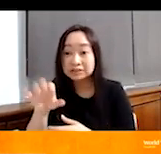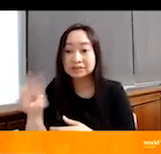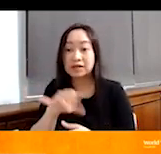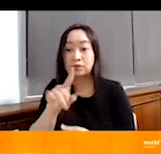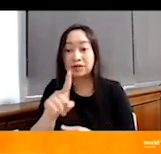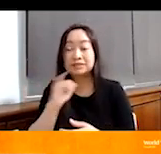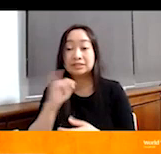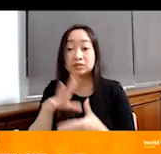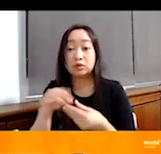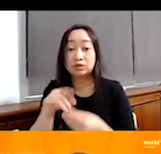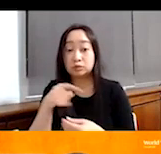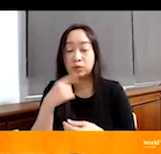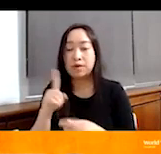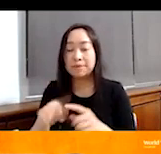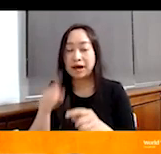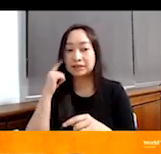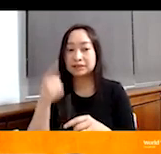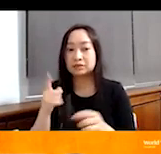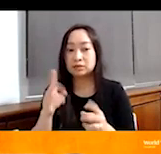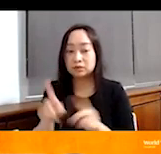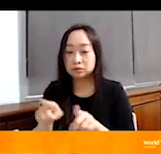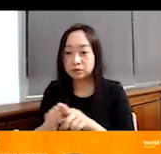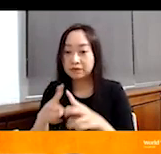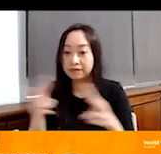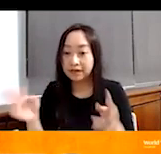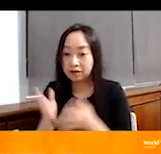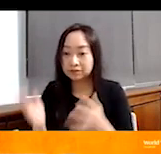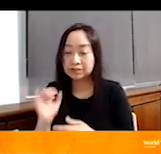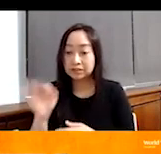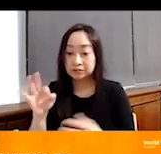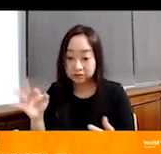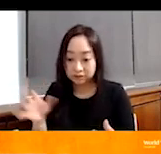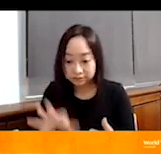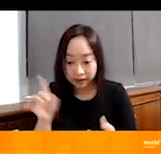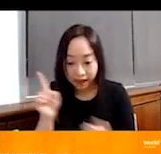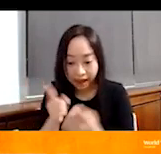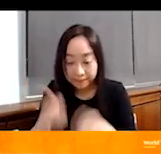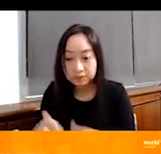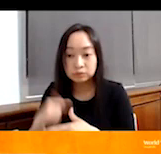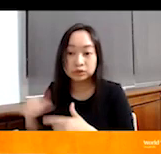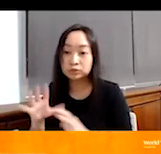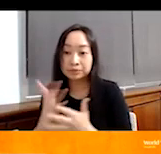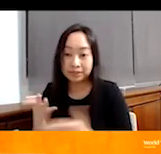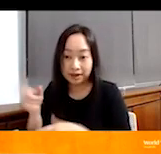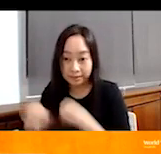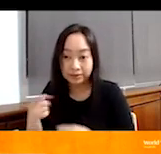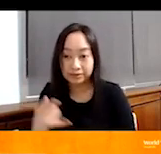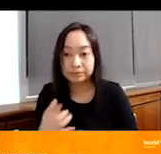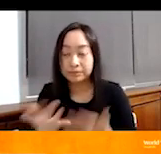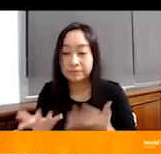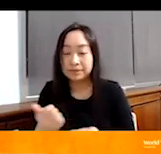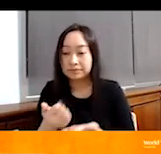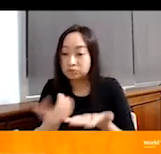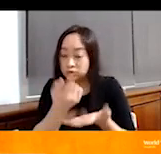but I think it's also very encouraging that every time we encounter an incident, we do something about it. So maybe just help us